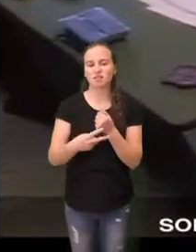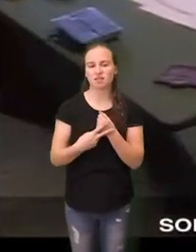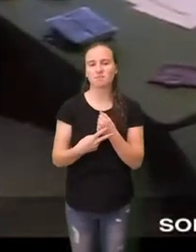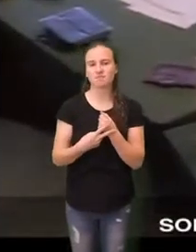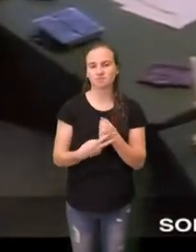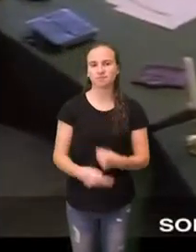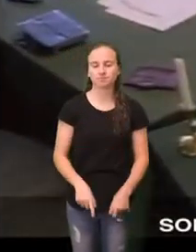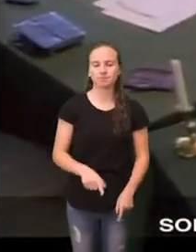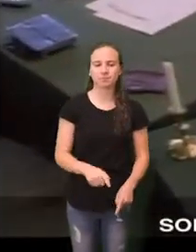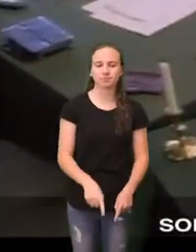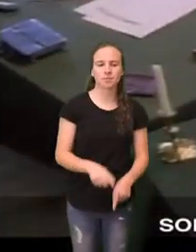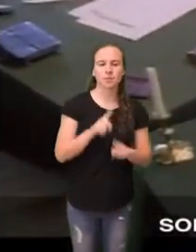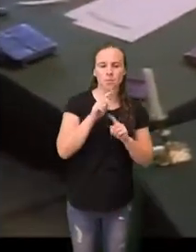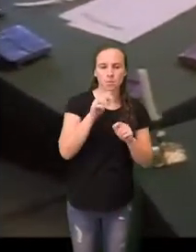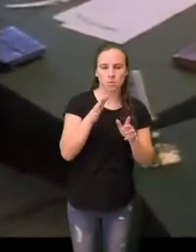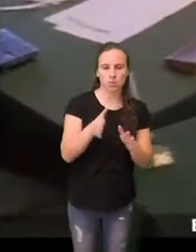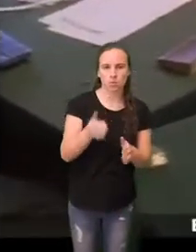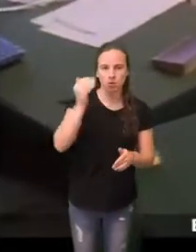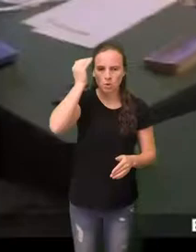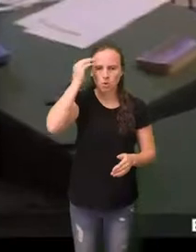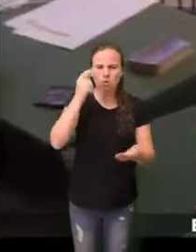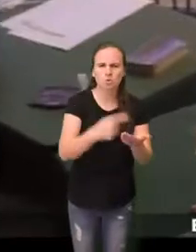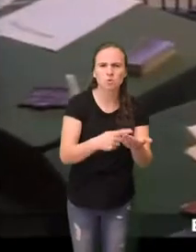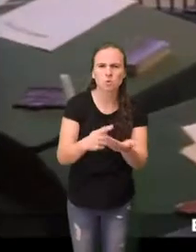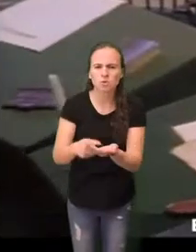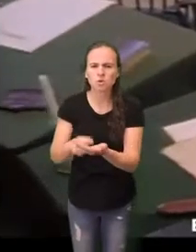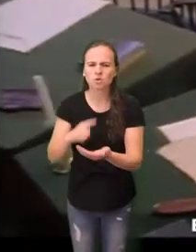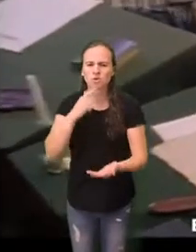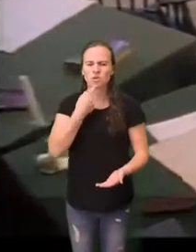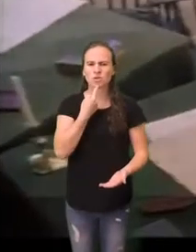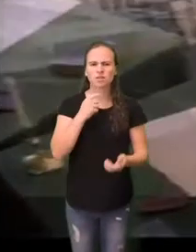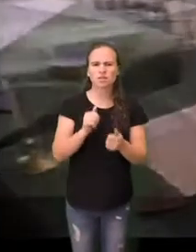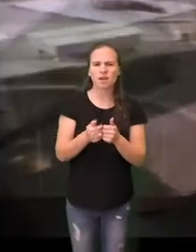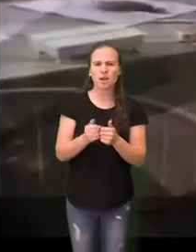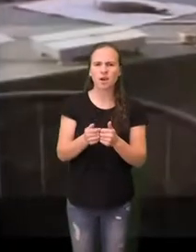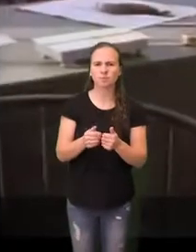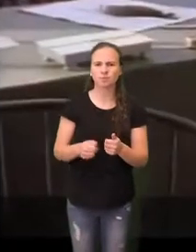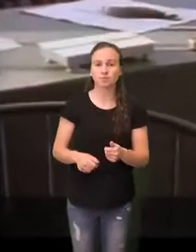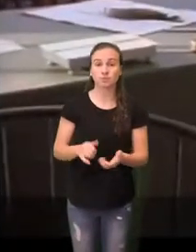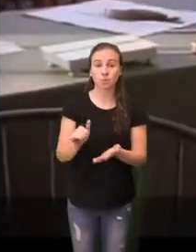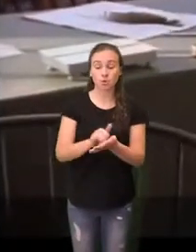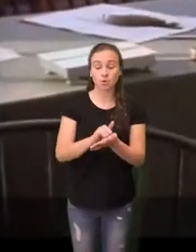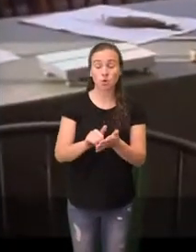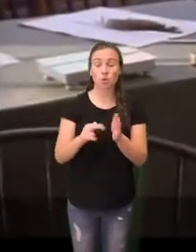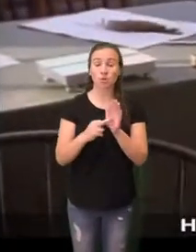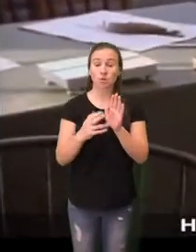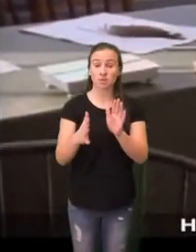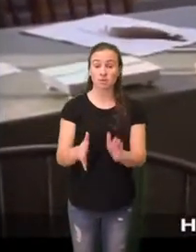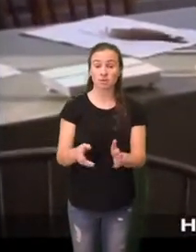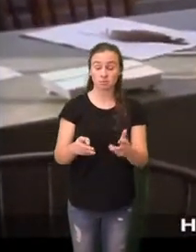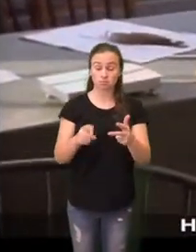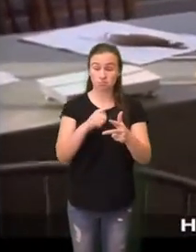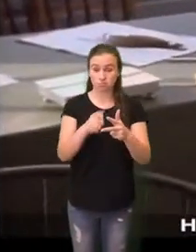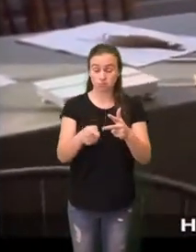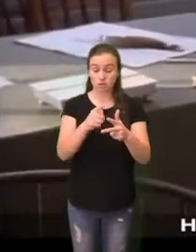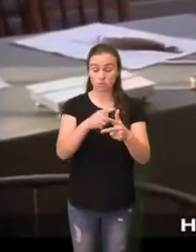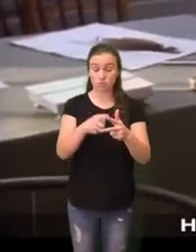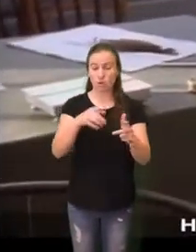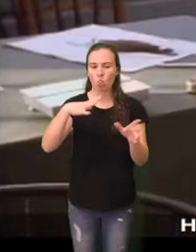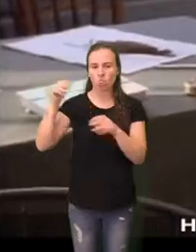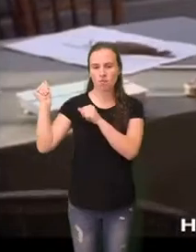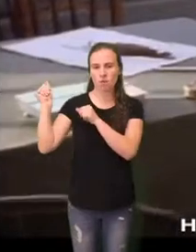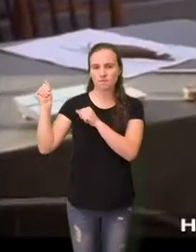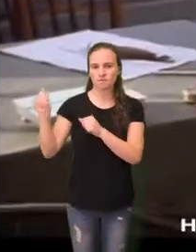They know that something serious is going on behind the closed doors. Two of the three delegates from New York State have gone home in protest.